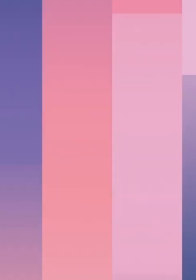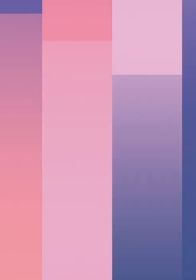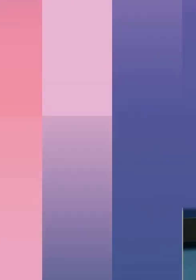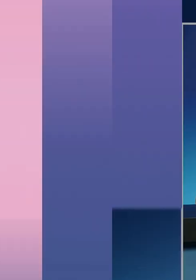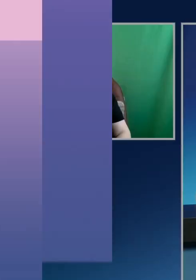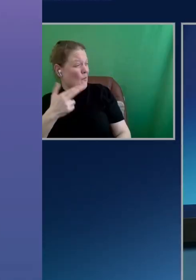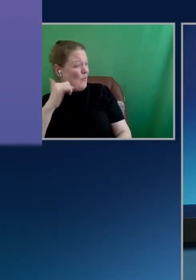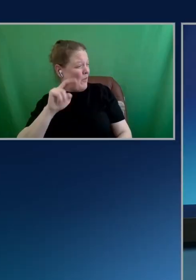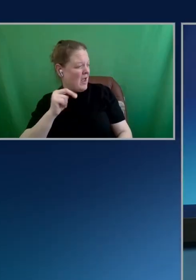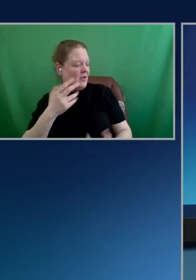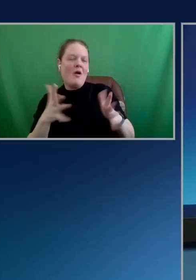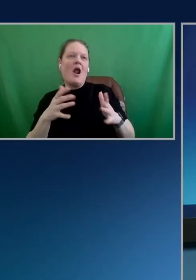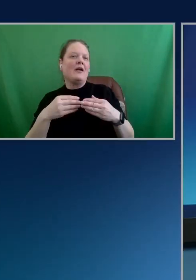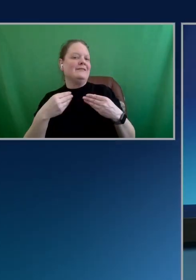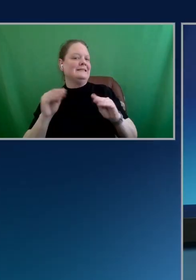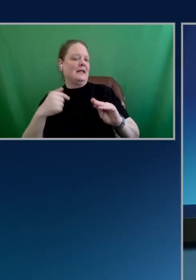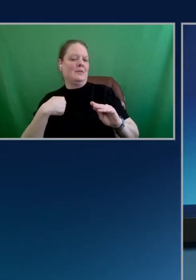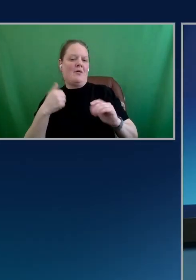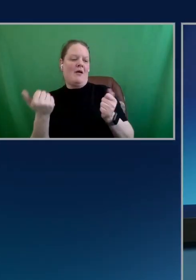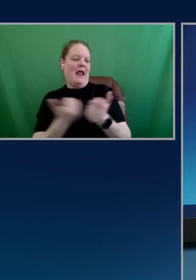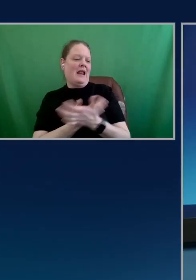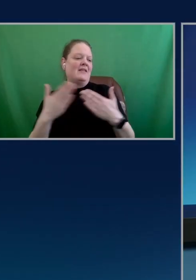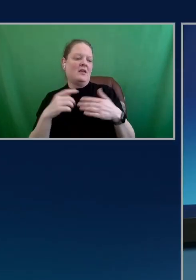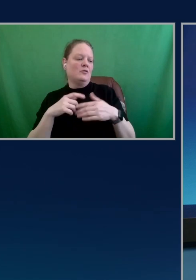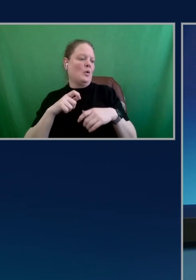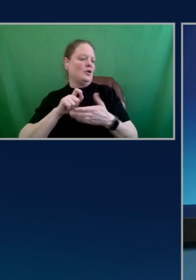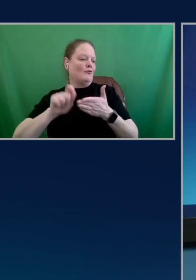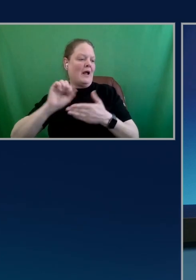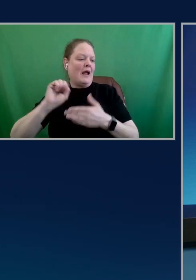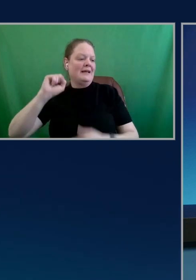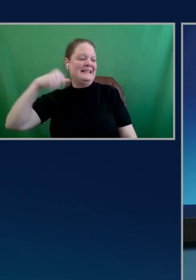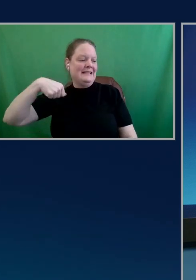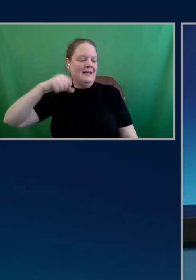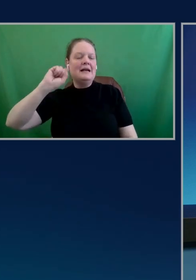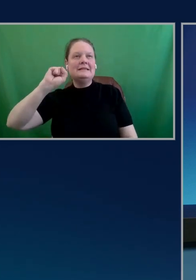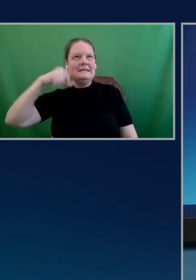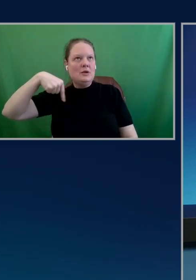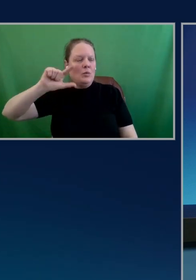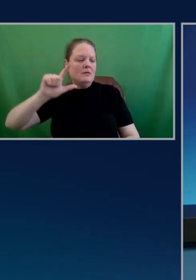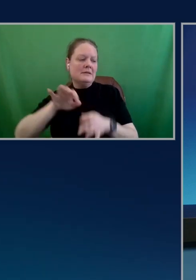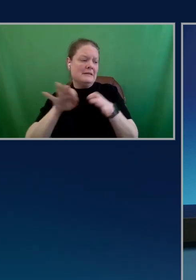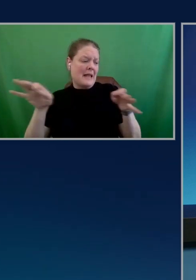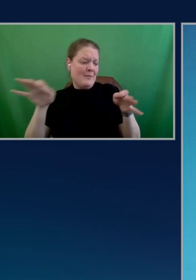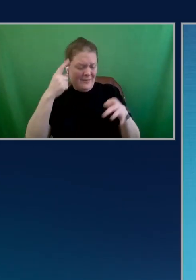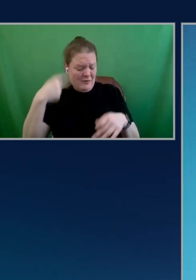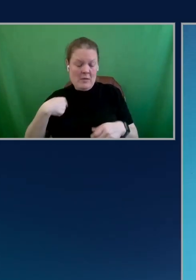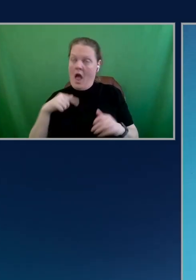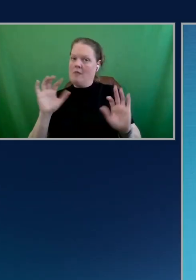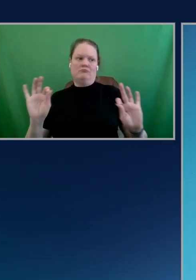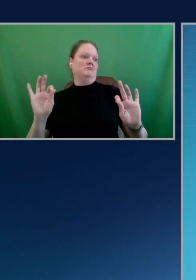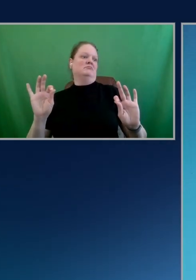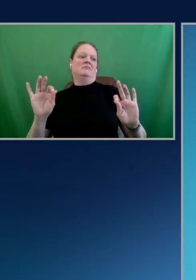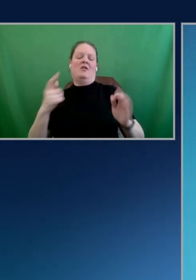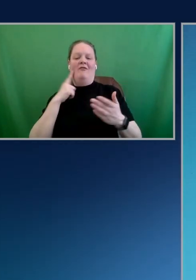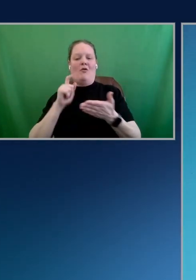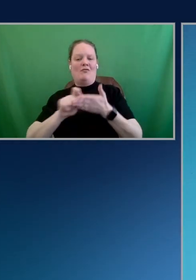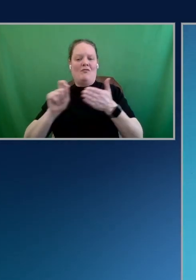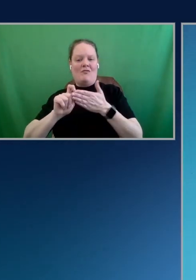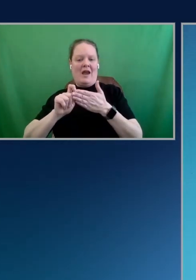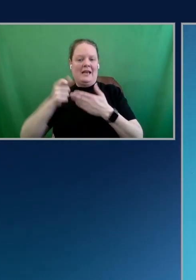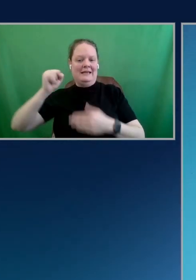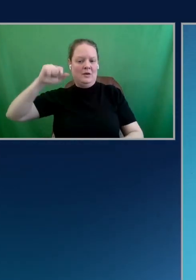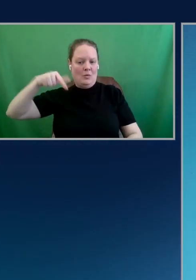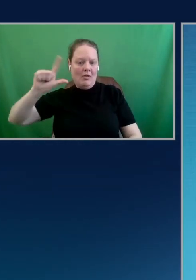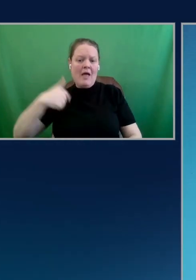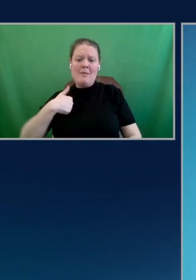selling me on anything that's going to write SQL statements for me. Absolutely. You know, I'm all set. When it comes to writing SQL, I'm good. Yeah. I'm